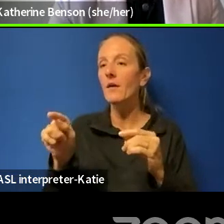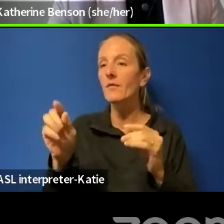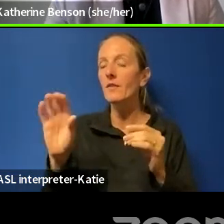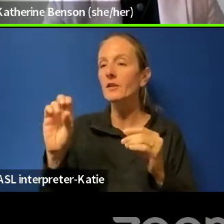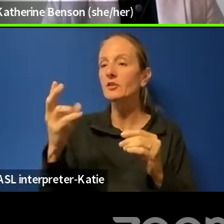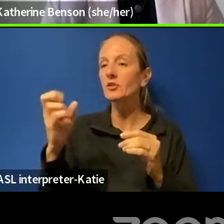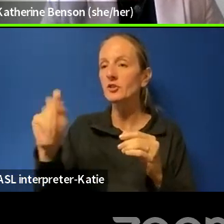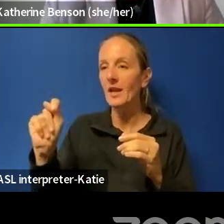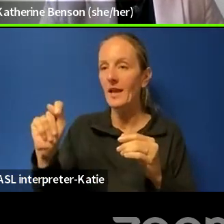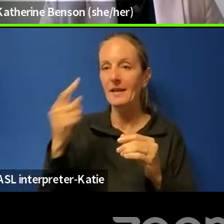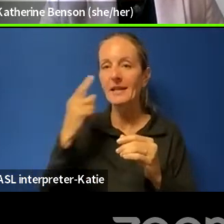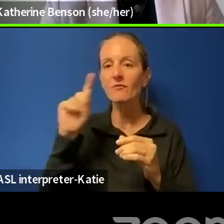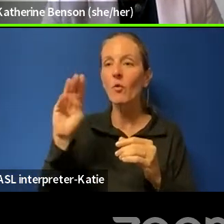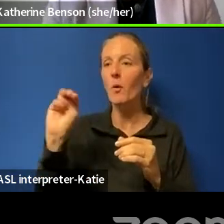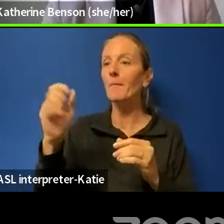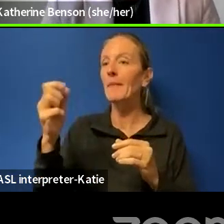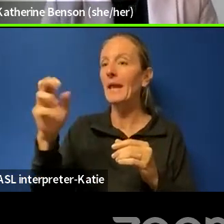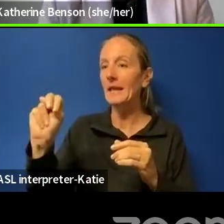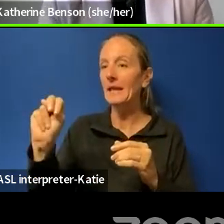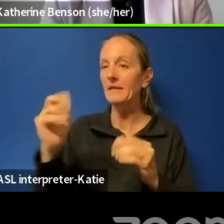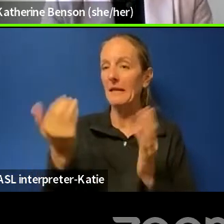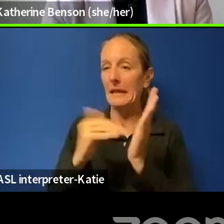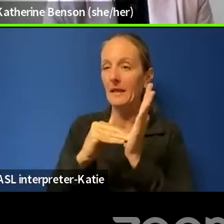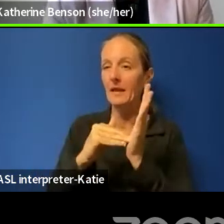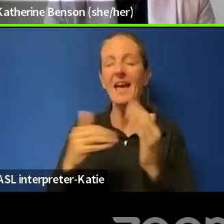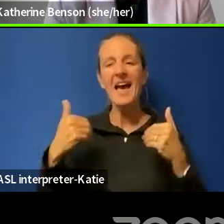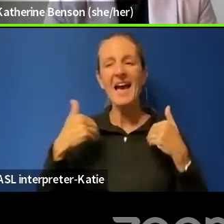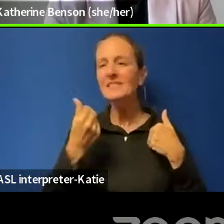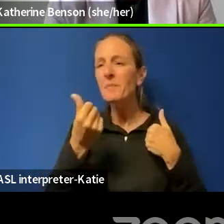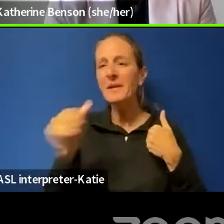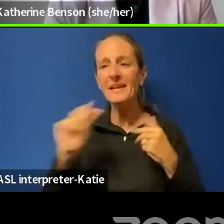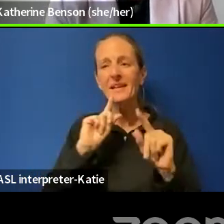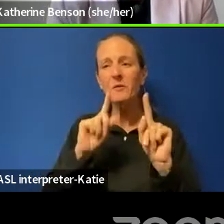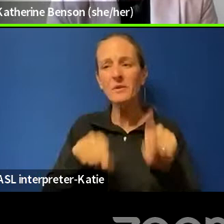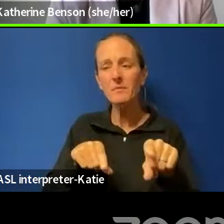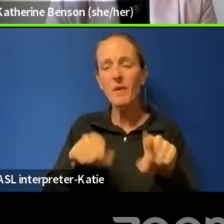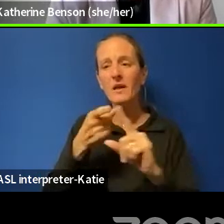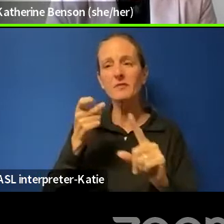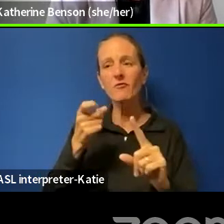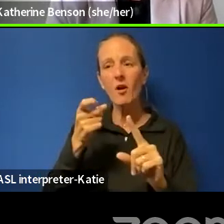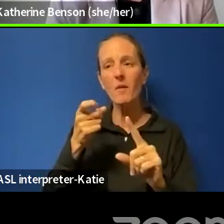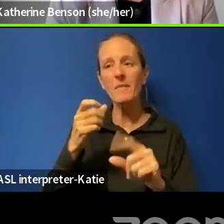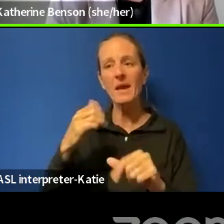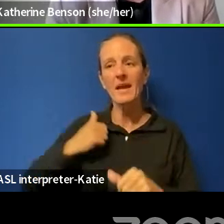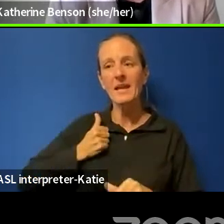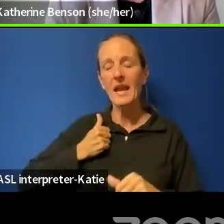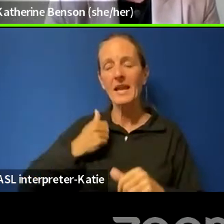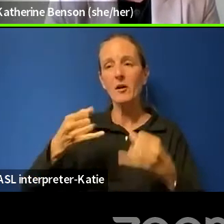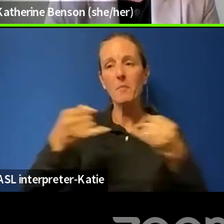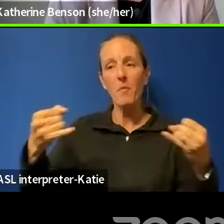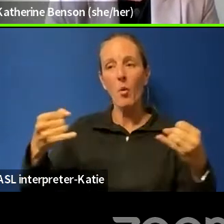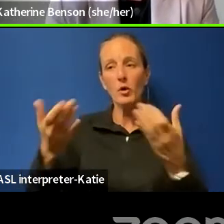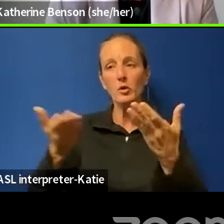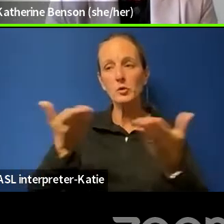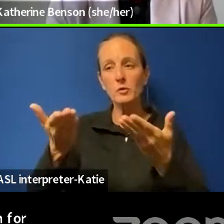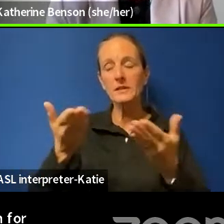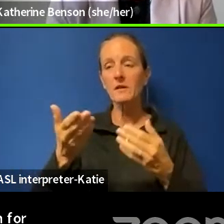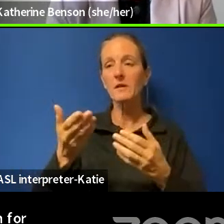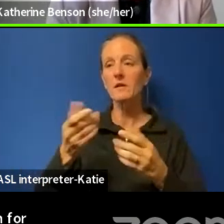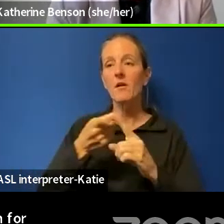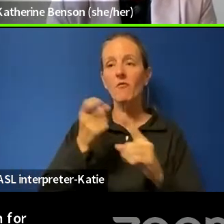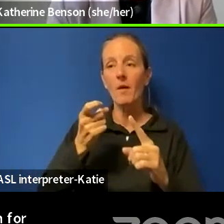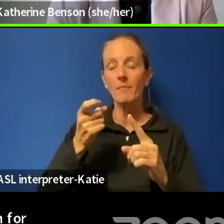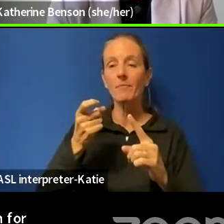Once again, um, has there been any response from Canada border, sorry, sorry, has there been any response from the